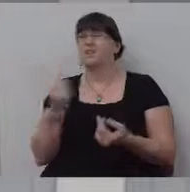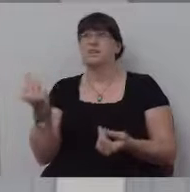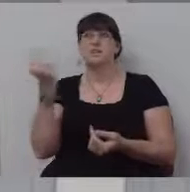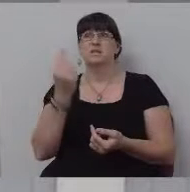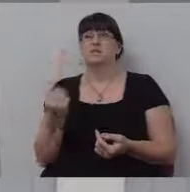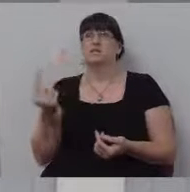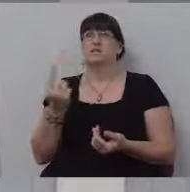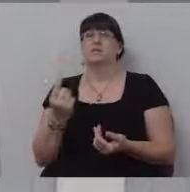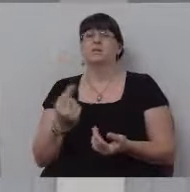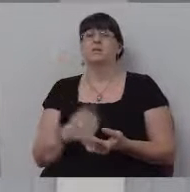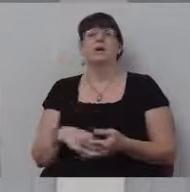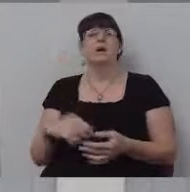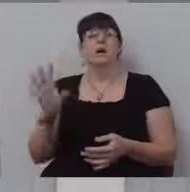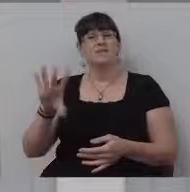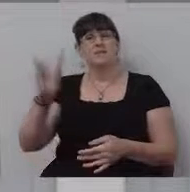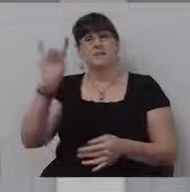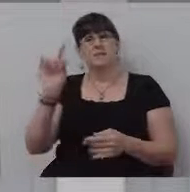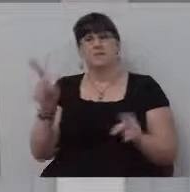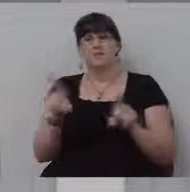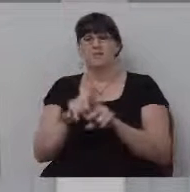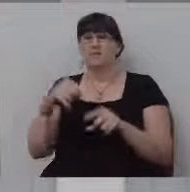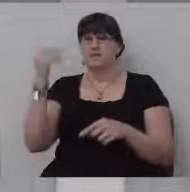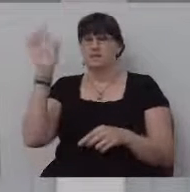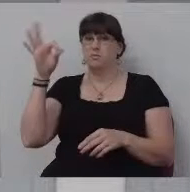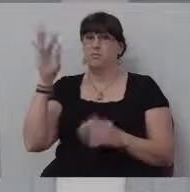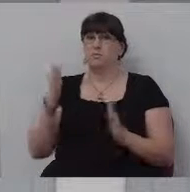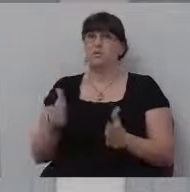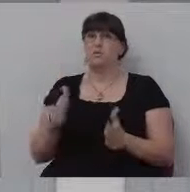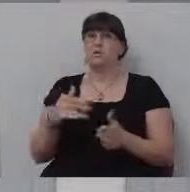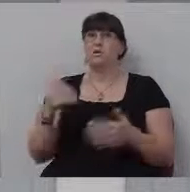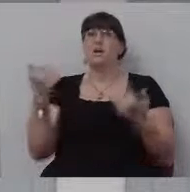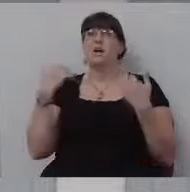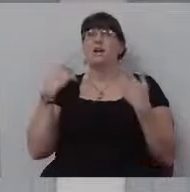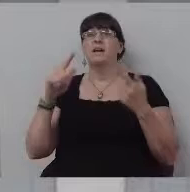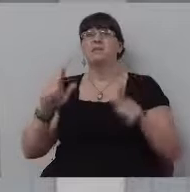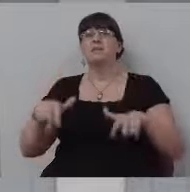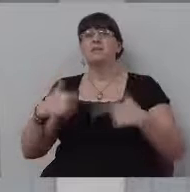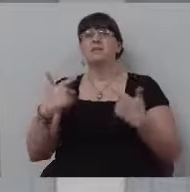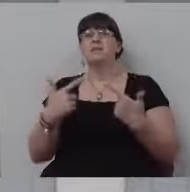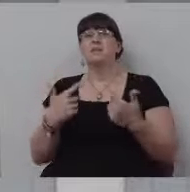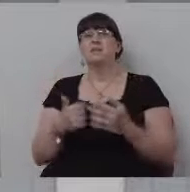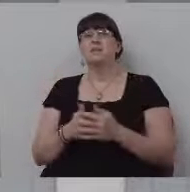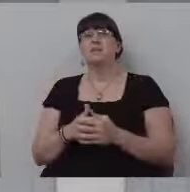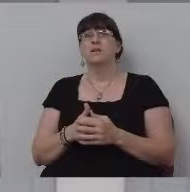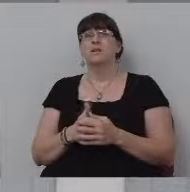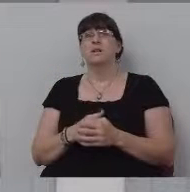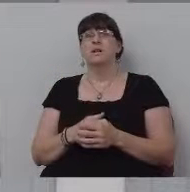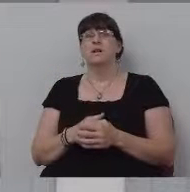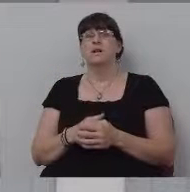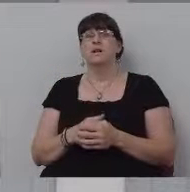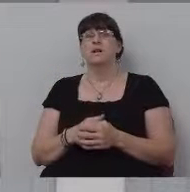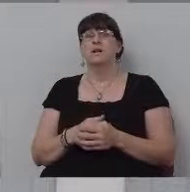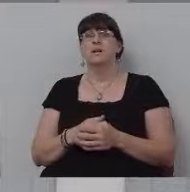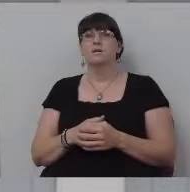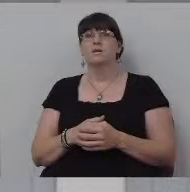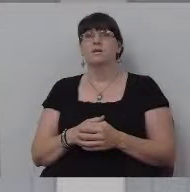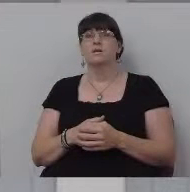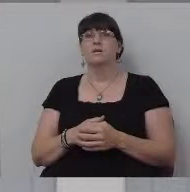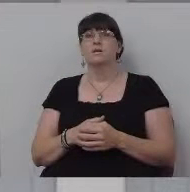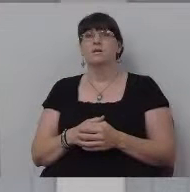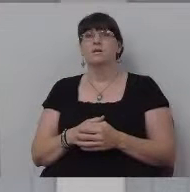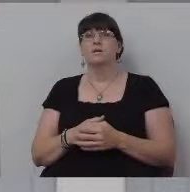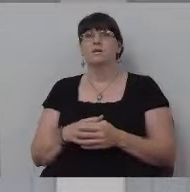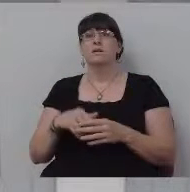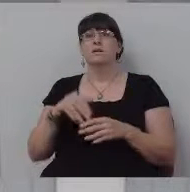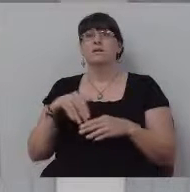I've discovered that as a preacher, I have to live, I call it, I think of like this. I have to live